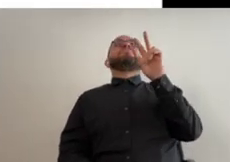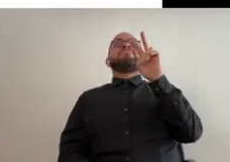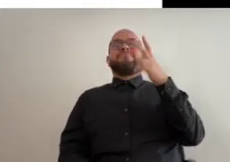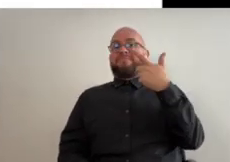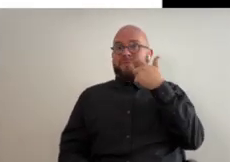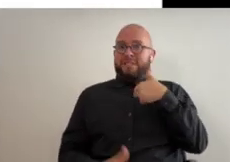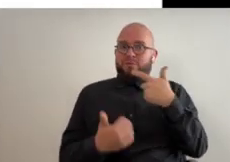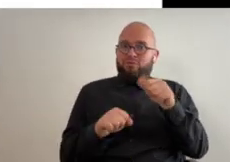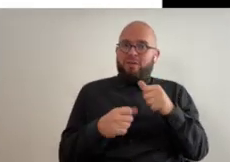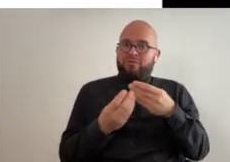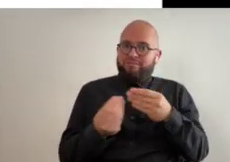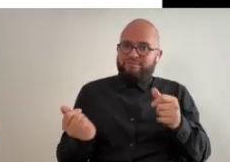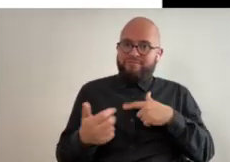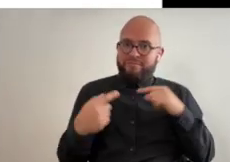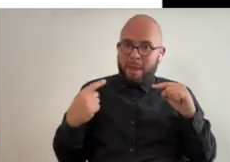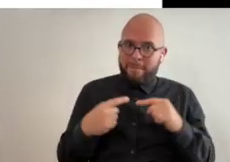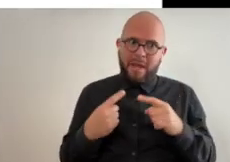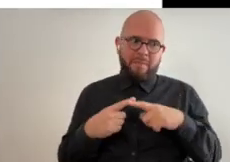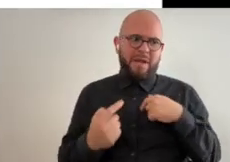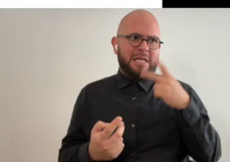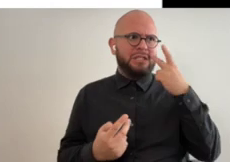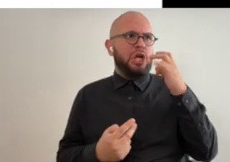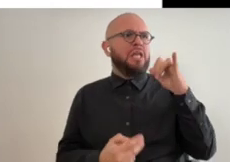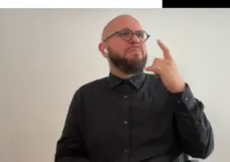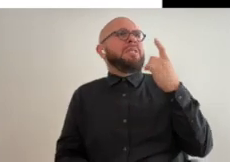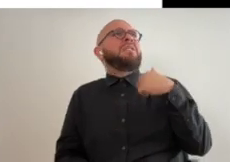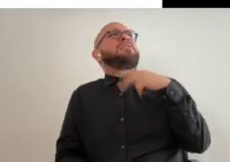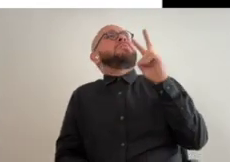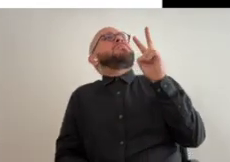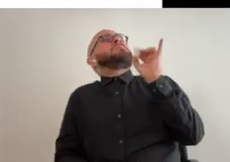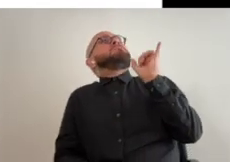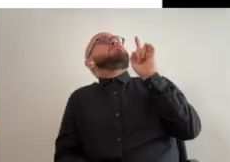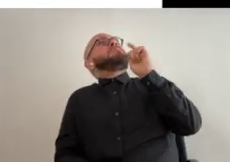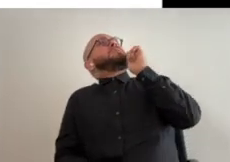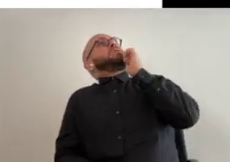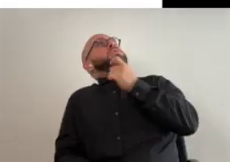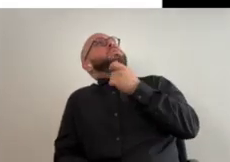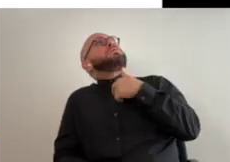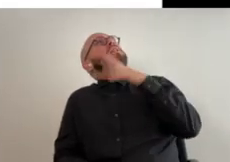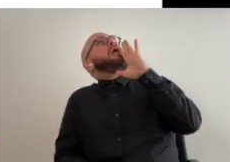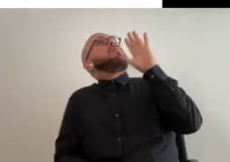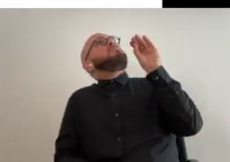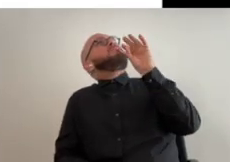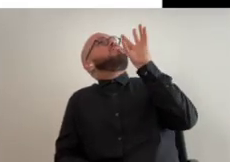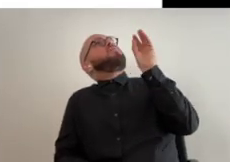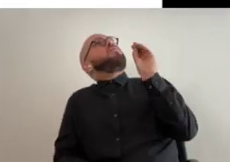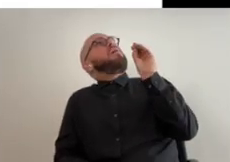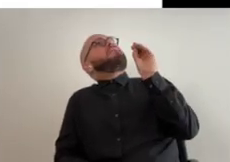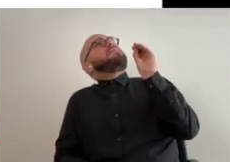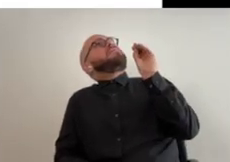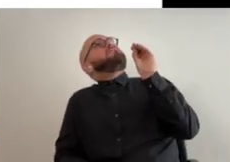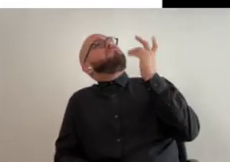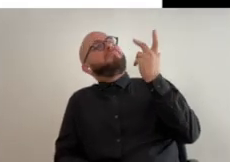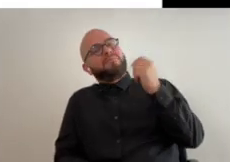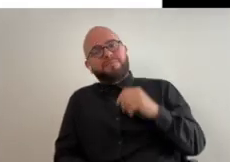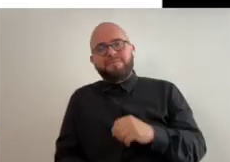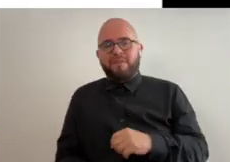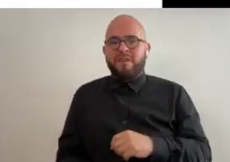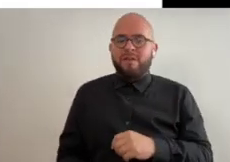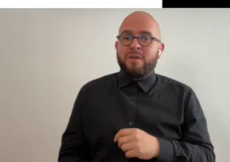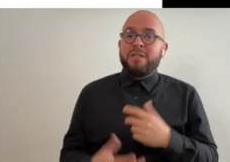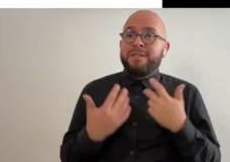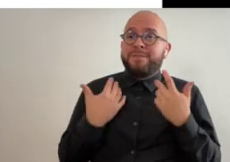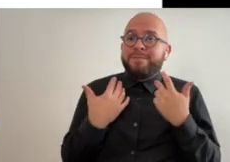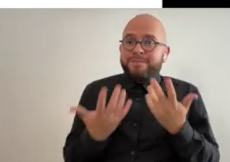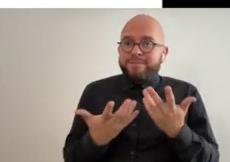position of looking up because i was trying to get relief from my pain and i would see things i'm like oh this is really cool i'm gonna photograph